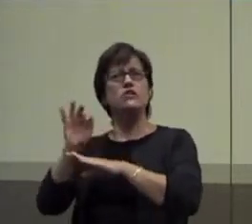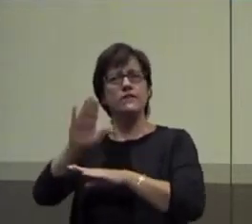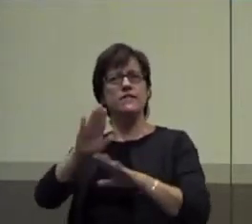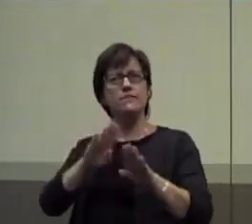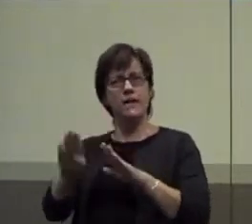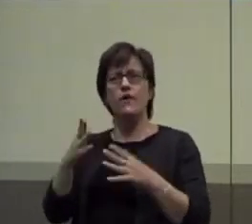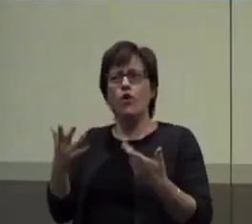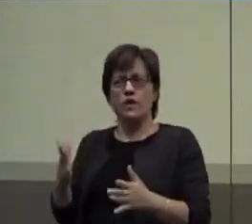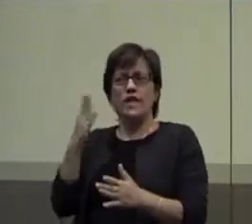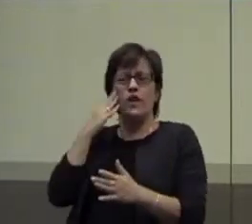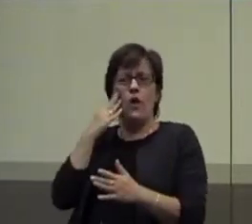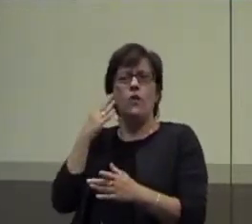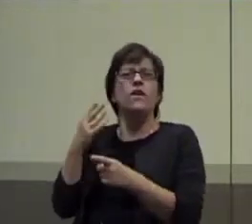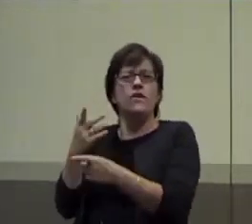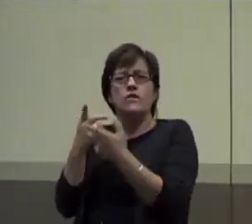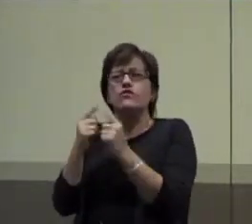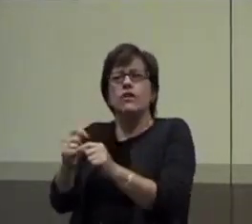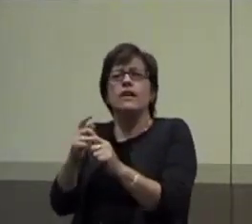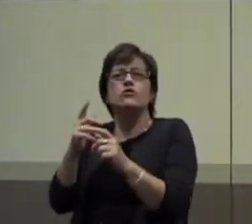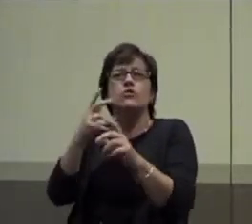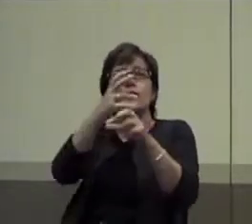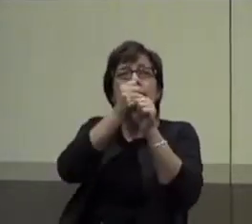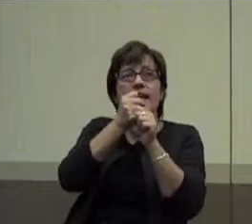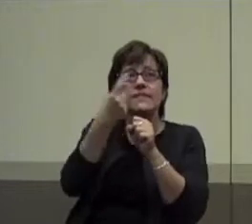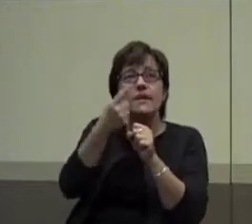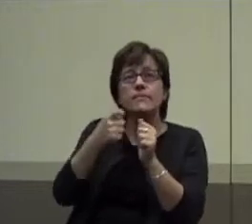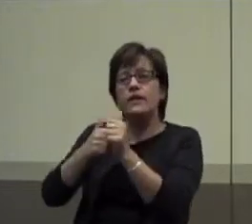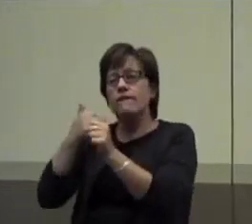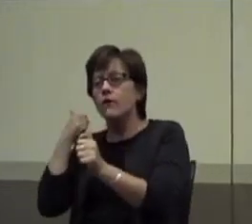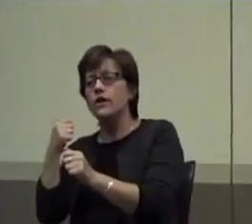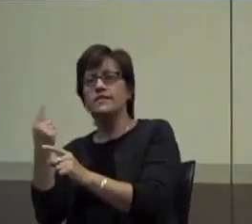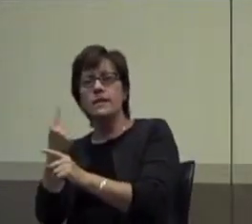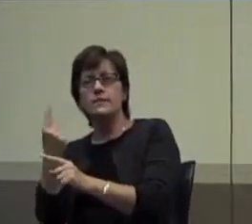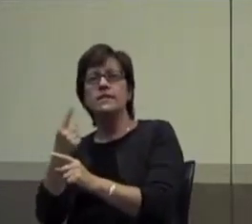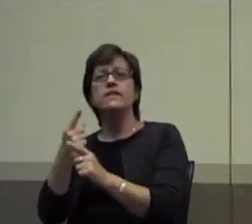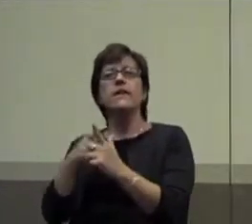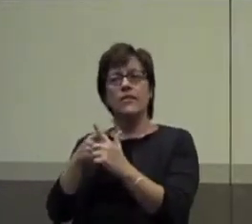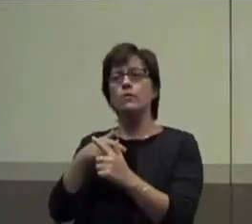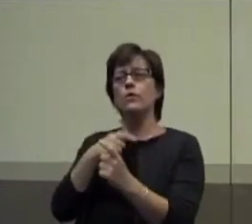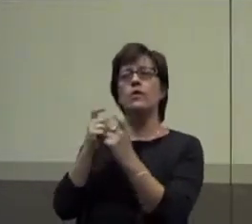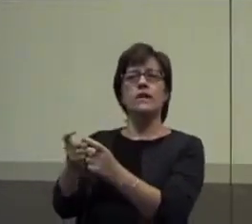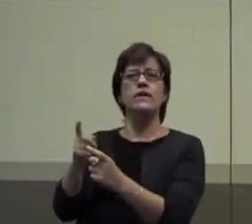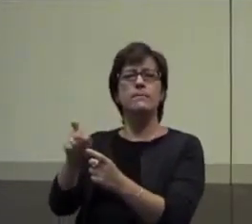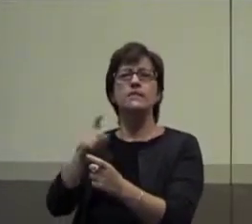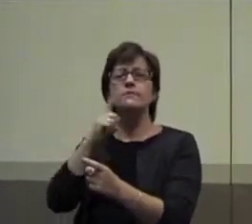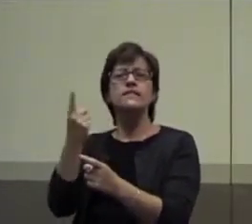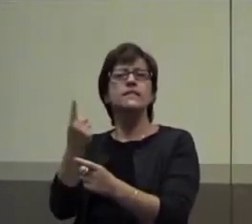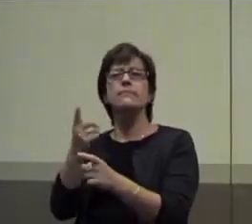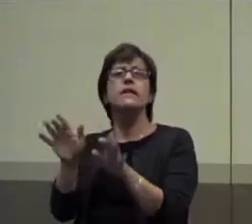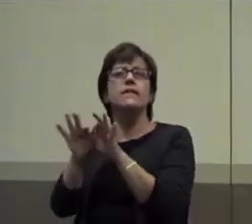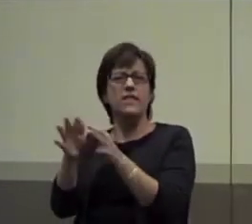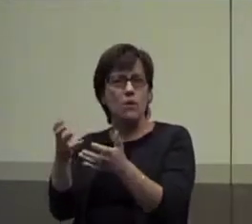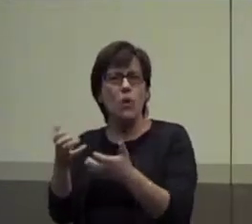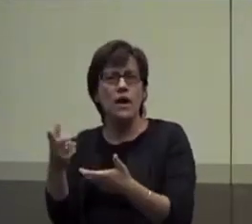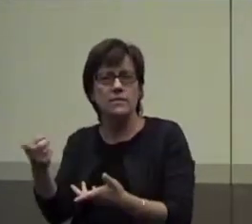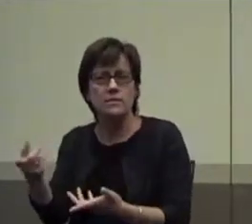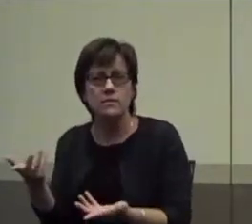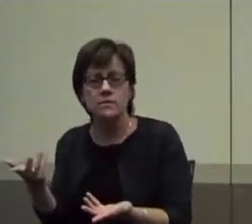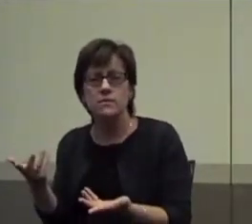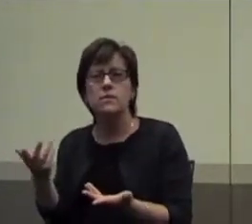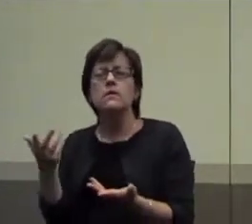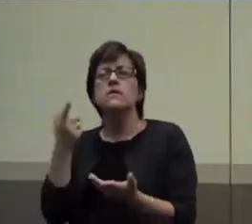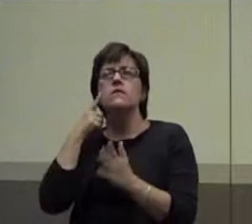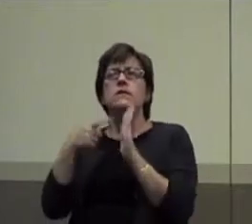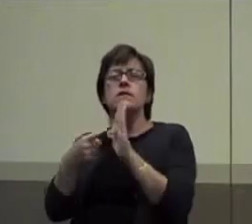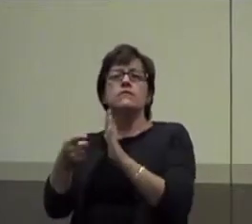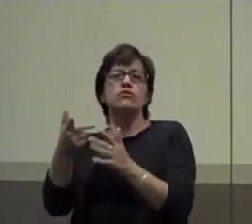know that they're trying to get or avoid something. So that's what we're going to deliver, it needs to be valuable to them. So for example, if they're trying to avoid